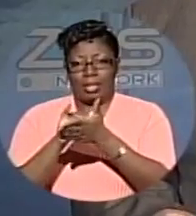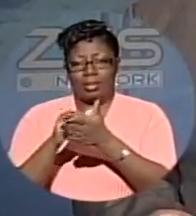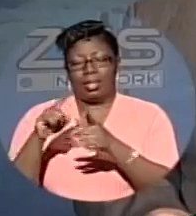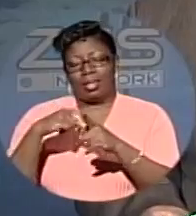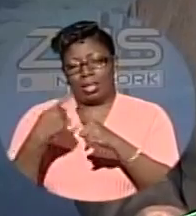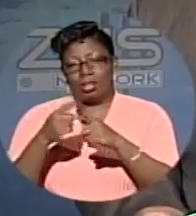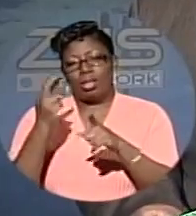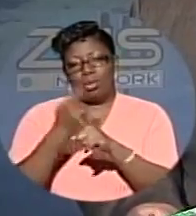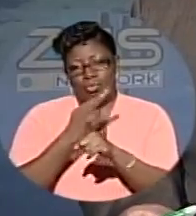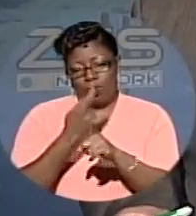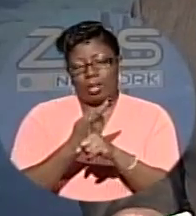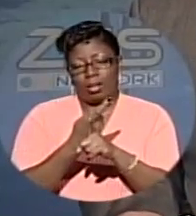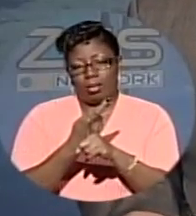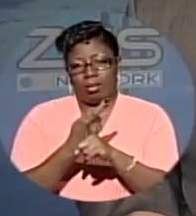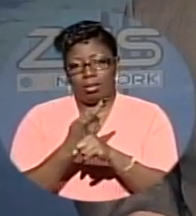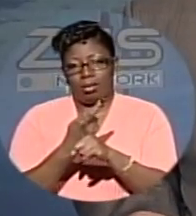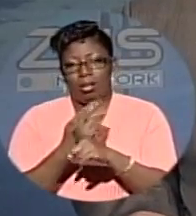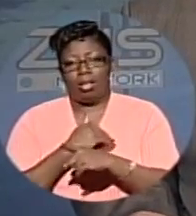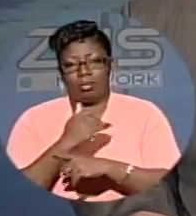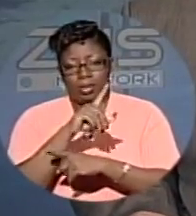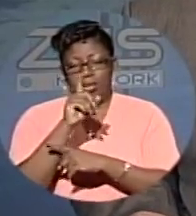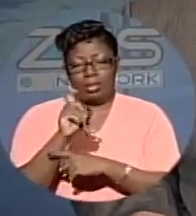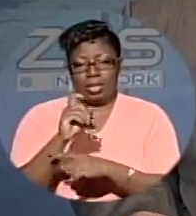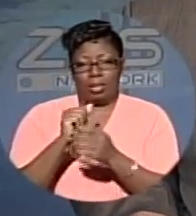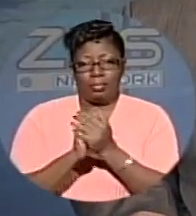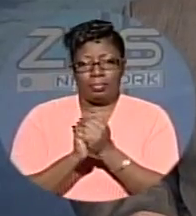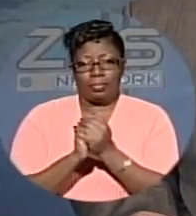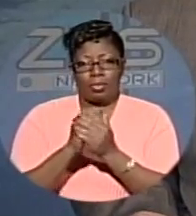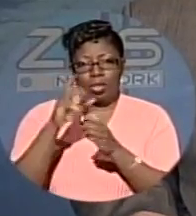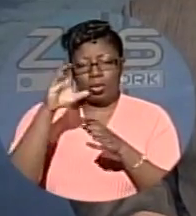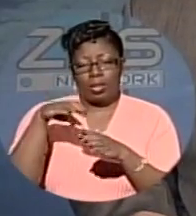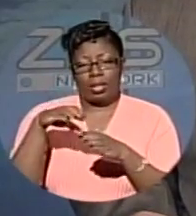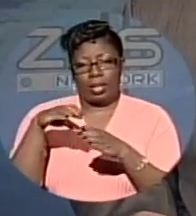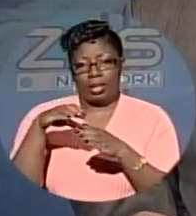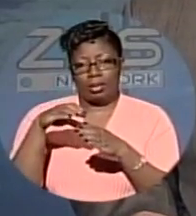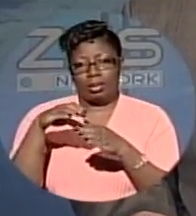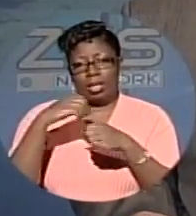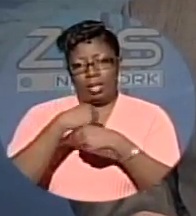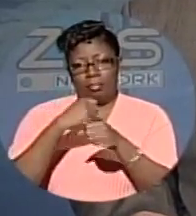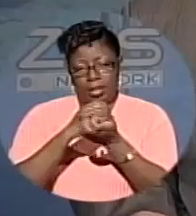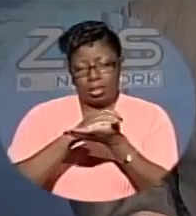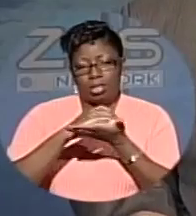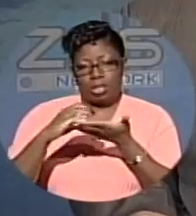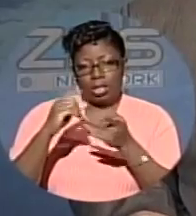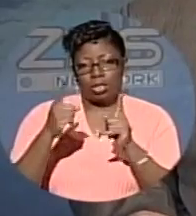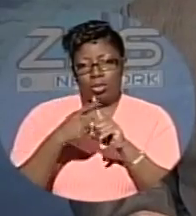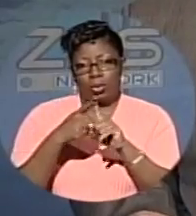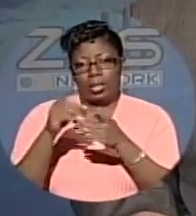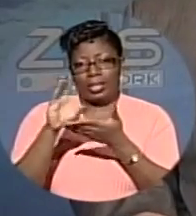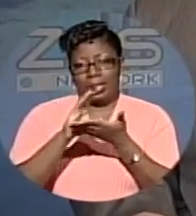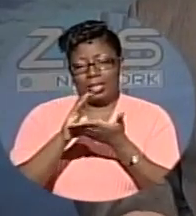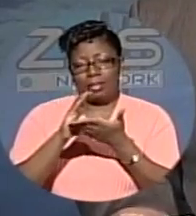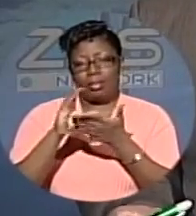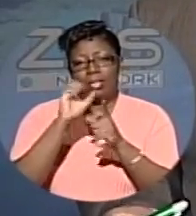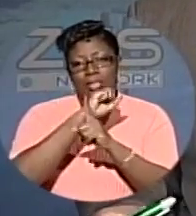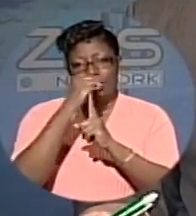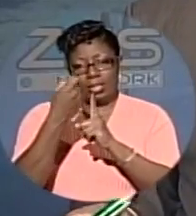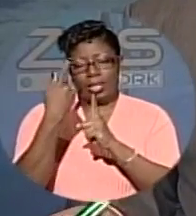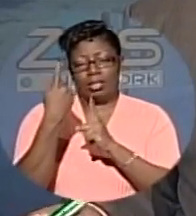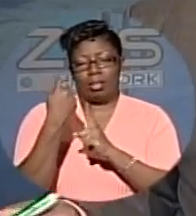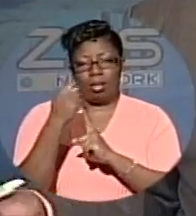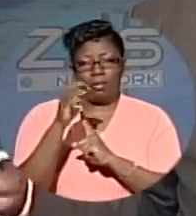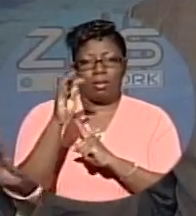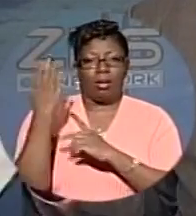A person willing to donate can send checks to the Cancer Society of the Bahamas and indicate that the gift is for the purchase of a digital